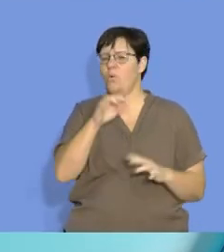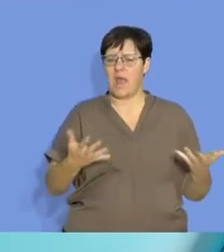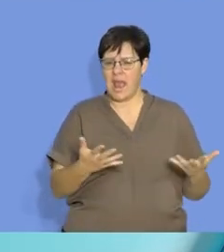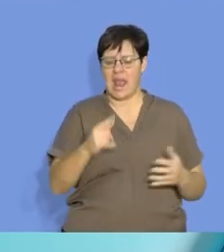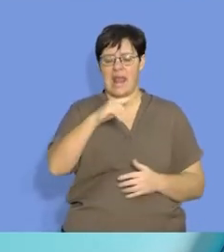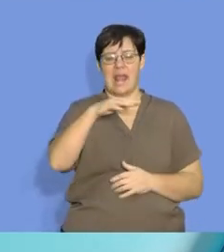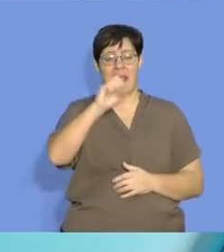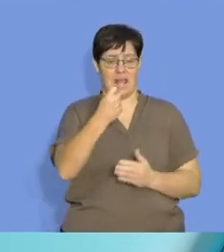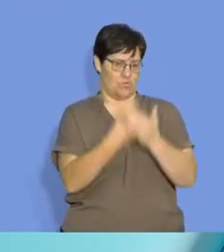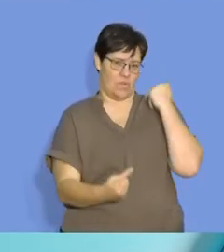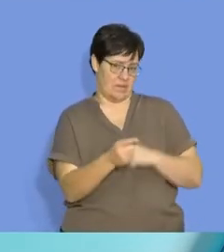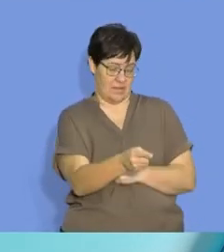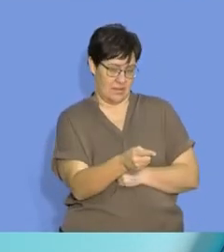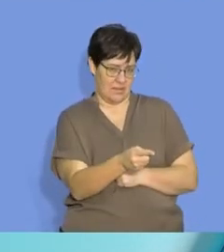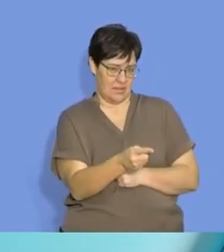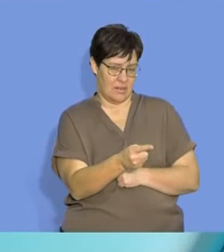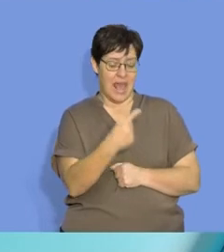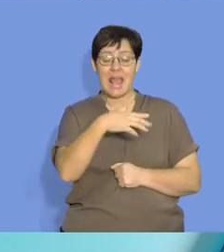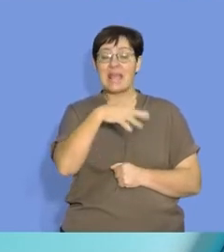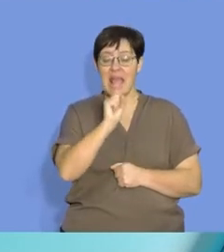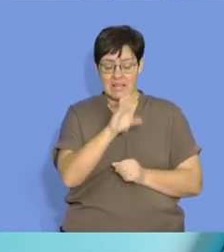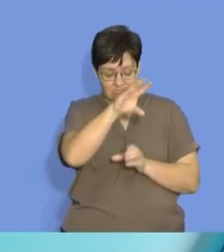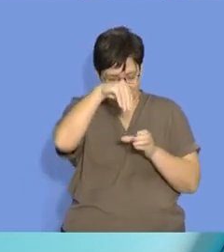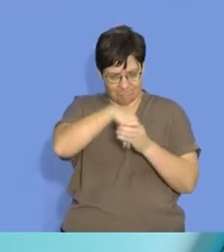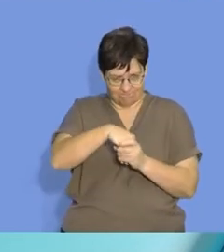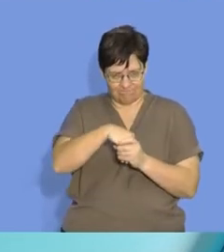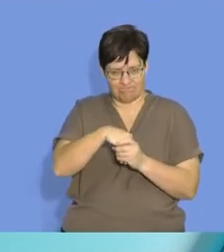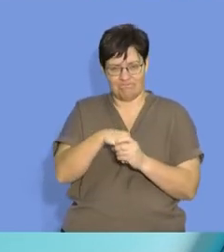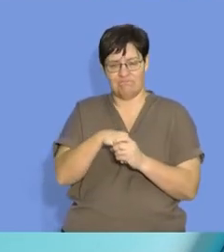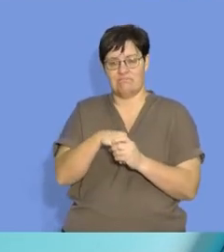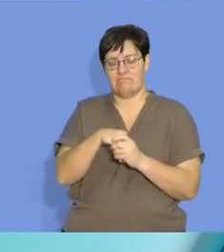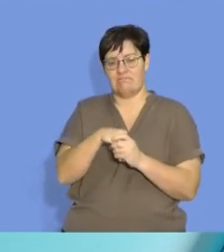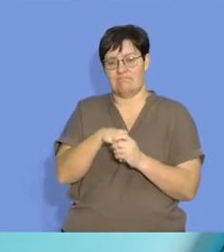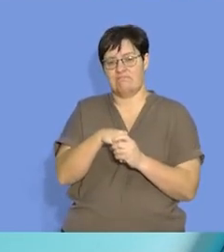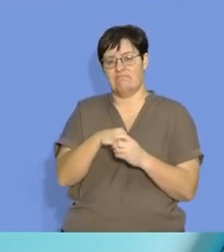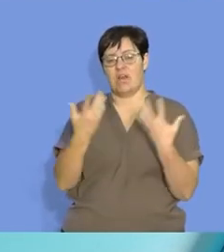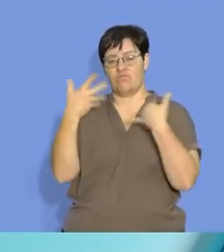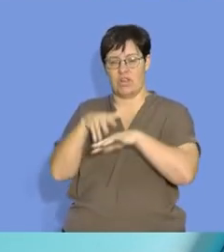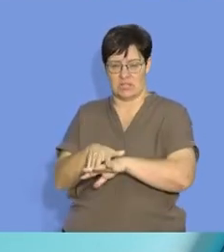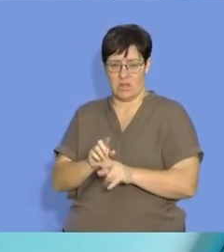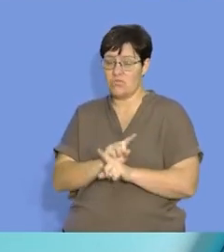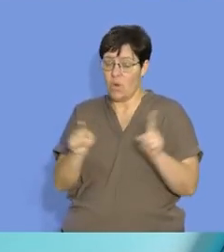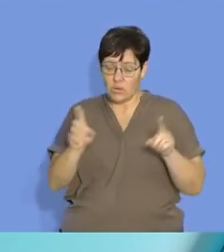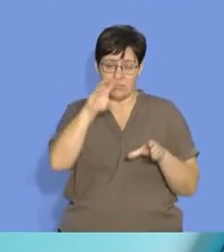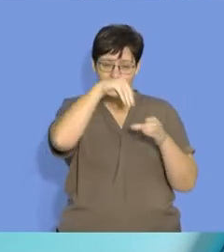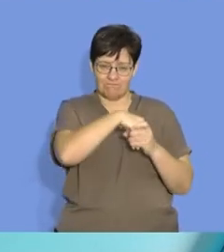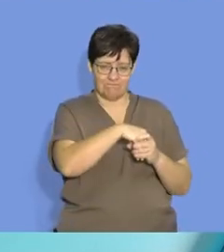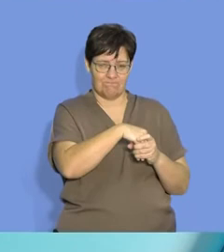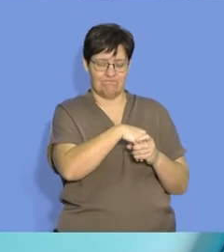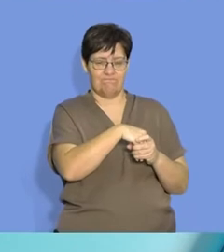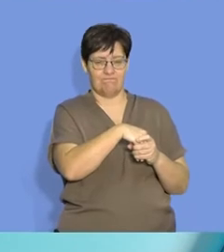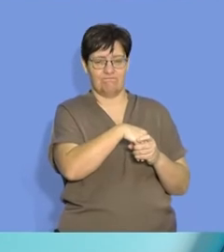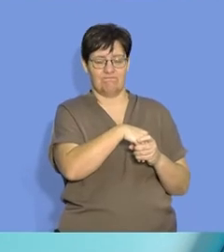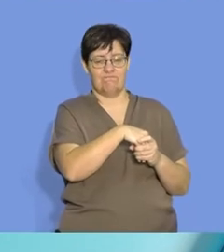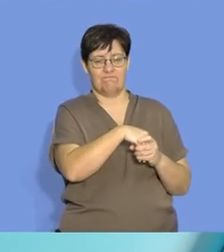where we use gases only. And the gas must be part of your reactant, not necessarily part of